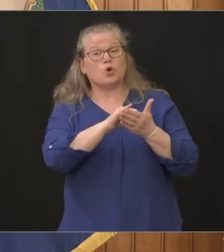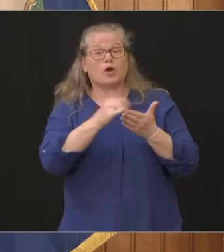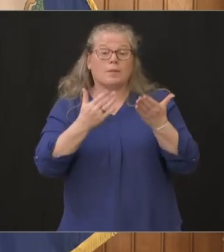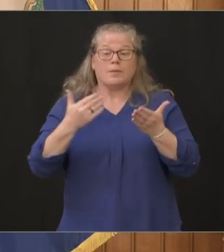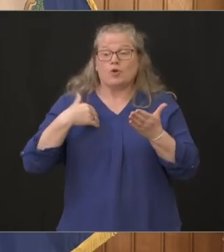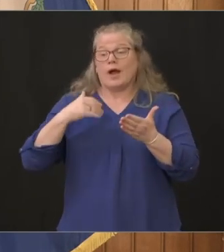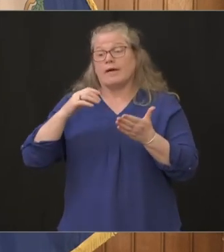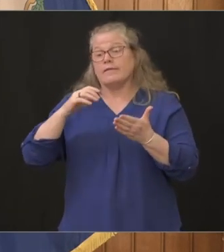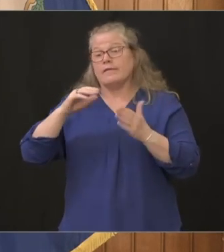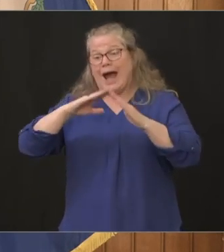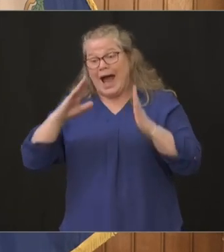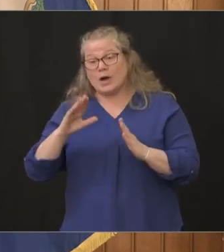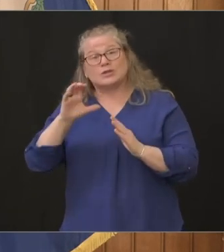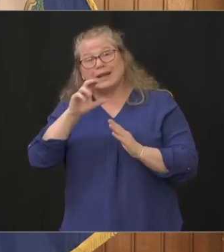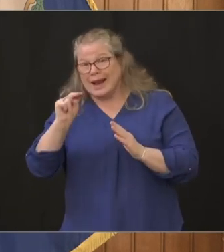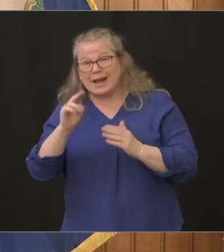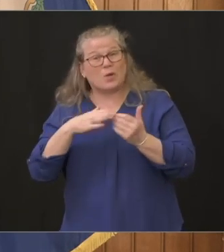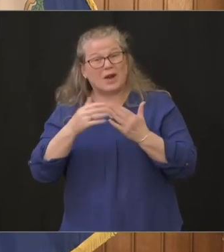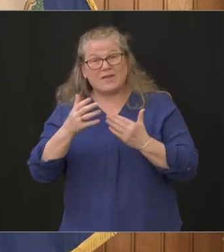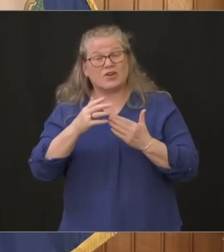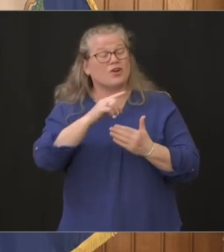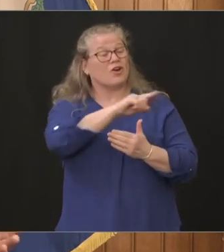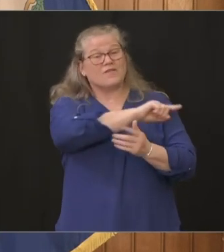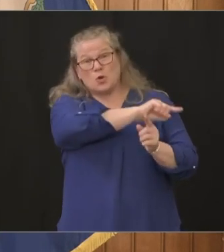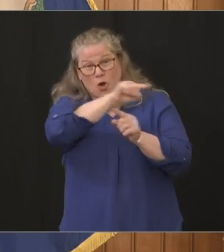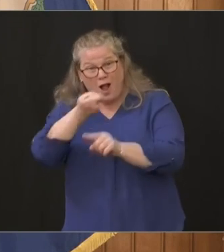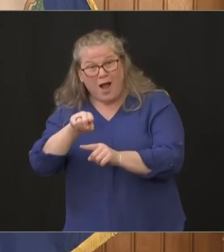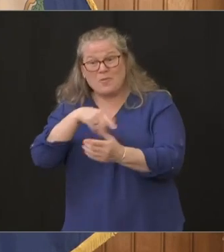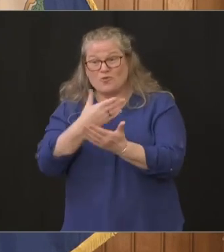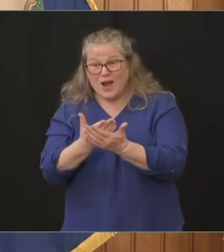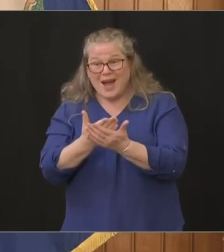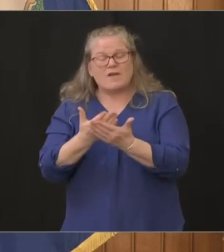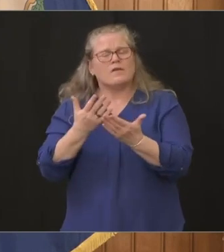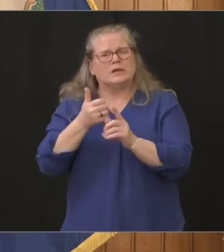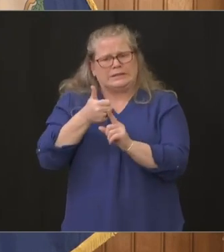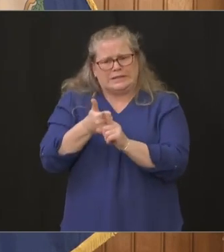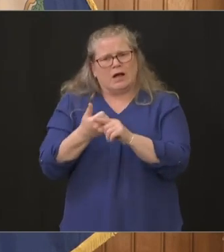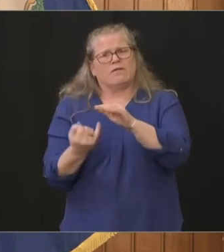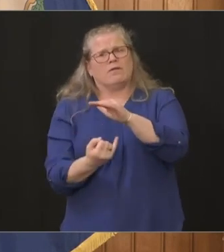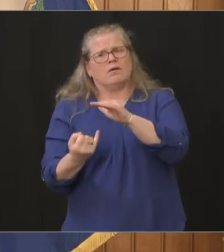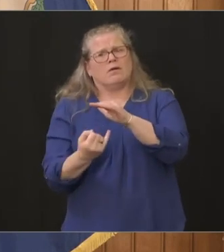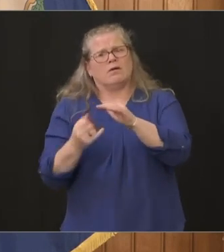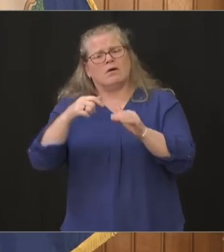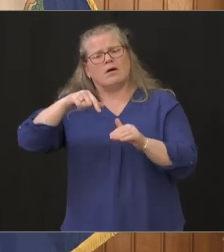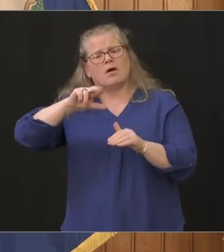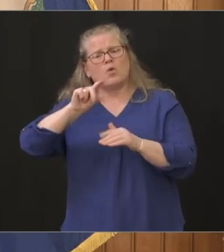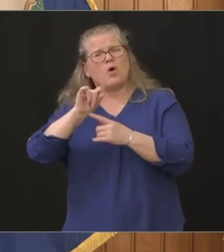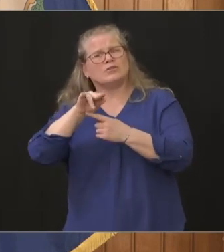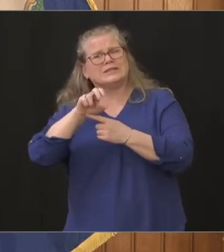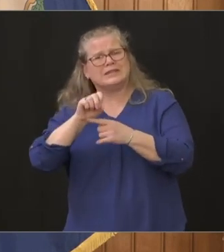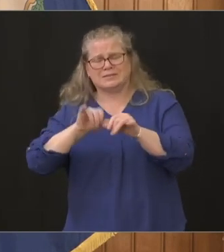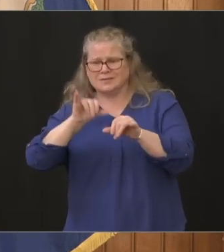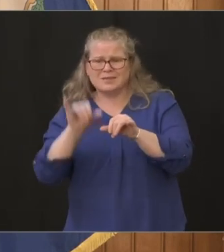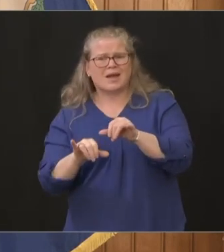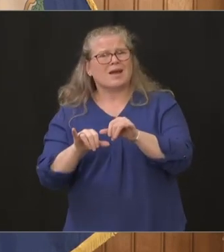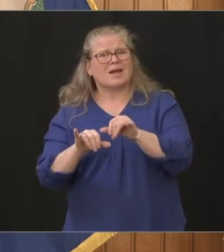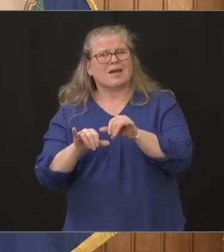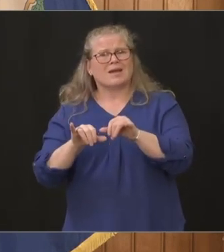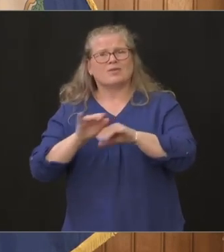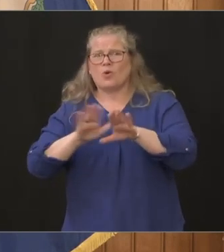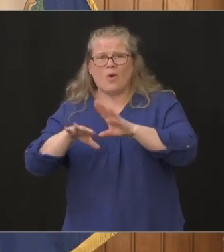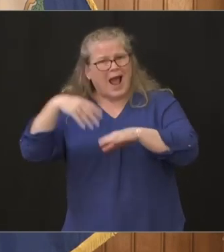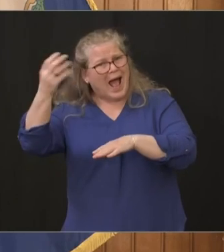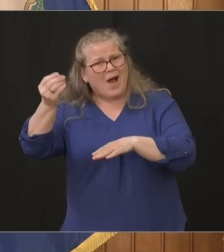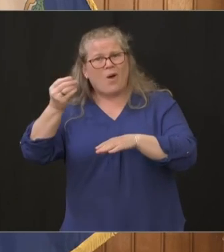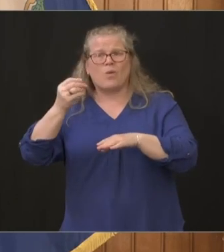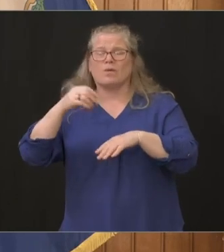some urgency self-quarantine when you get here take your temperature make sure you're not putting your friends at risk your neighbors at risk or yourself